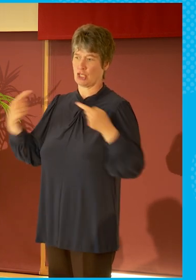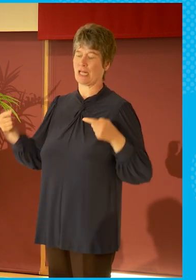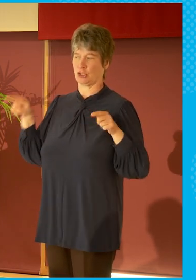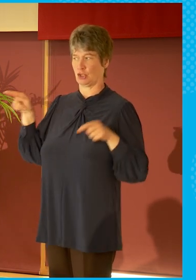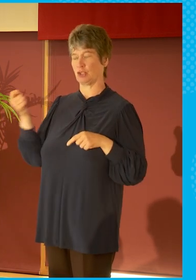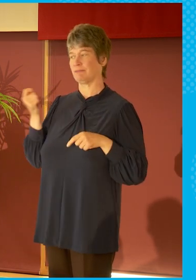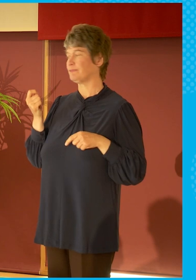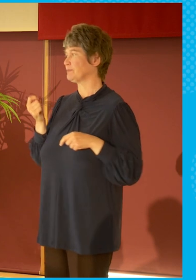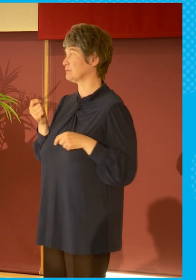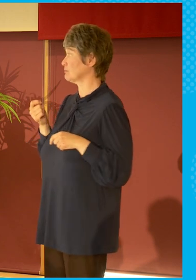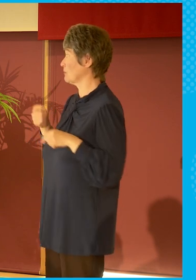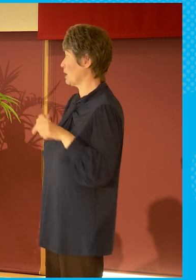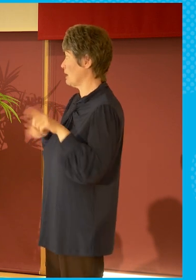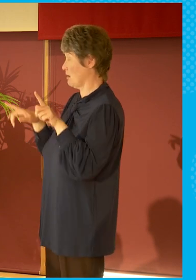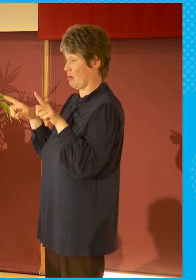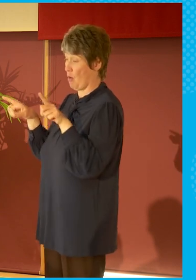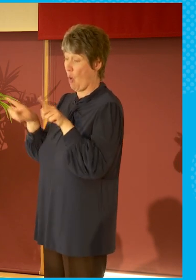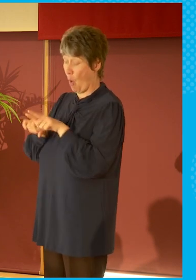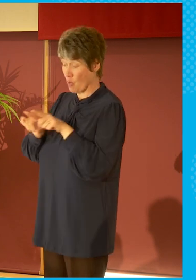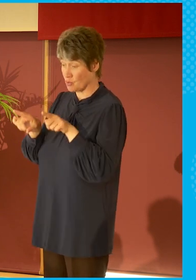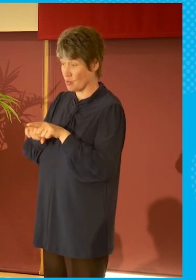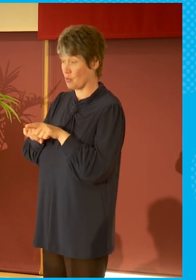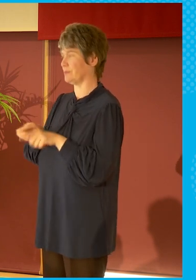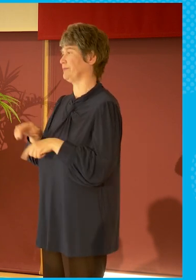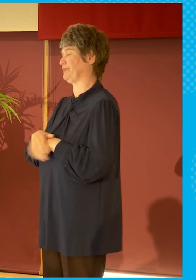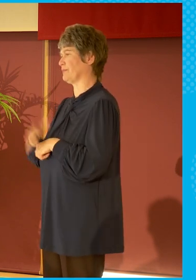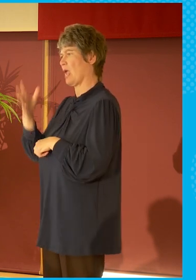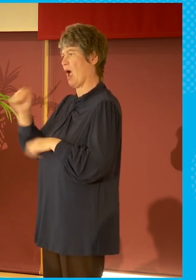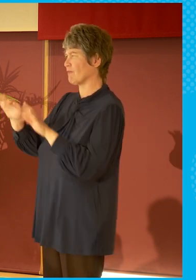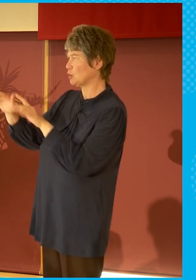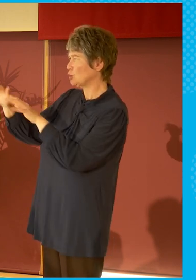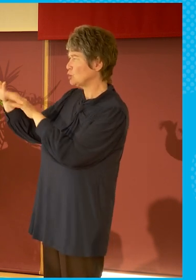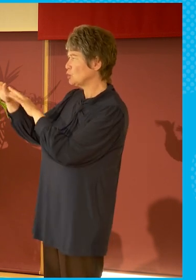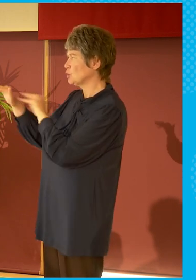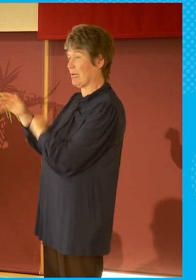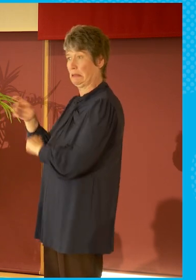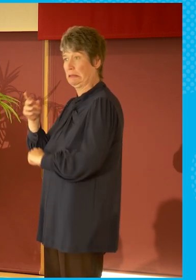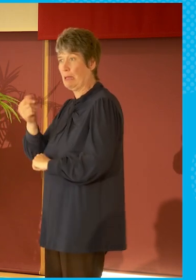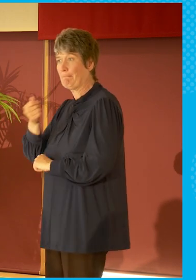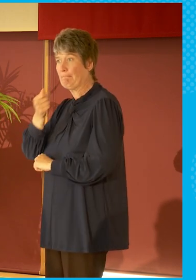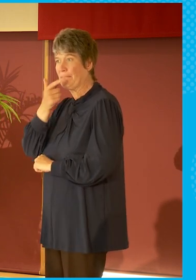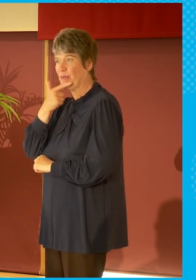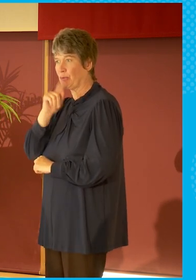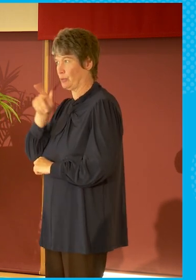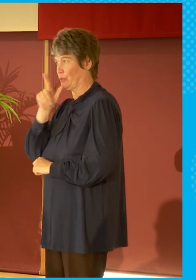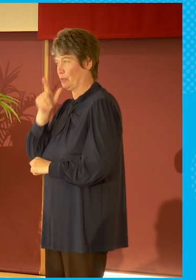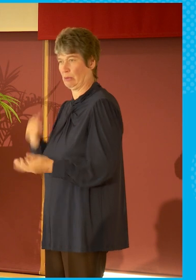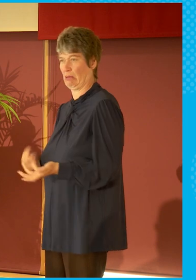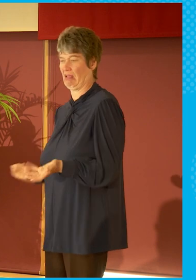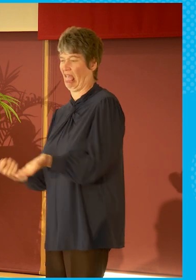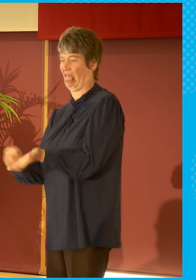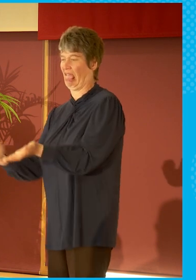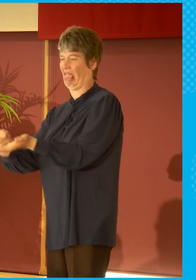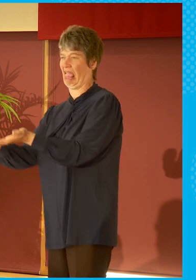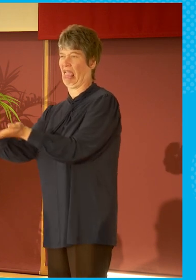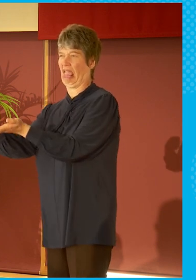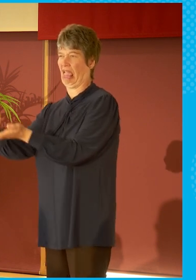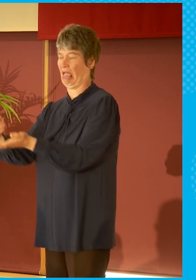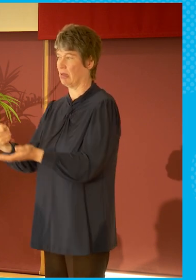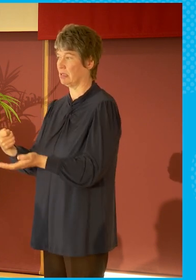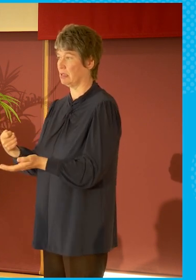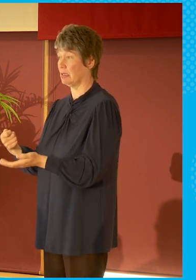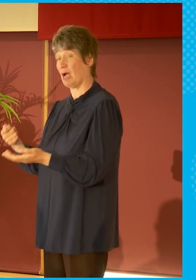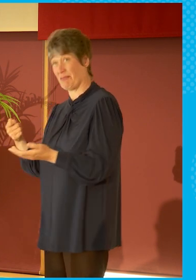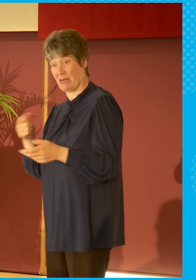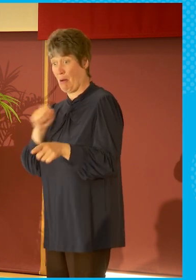there's the, the sort of bad actors out there. There are people who are deliberately undermining trusted sources of news. And don't get me wrong, nine out of 10 people